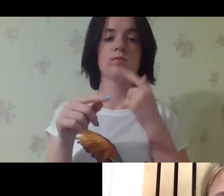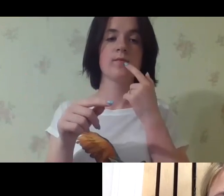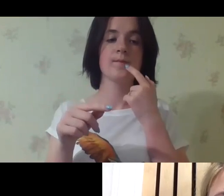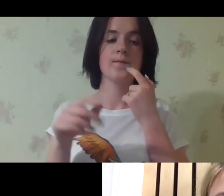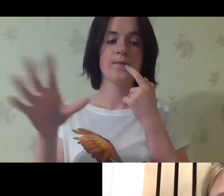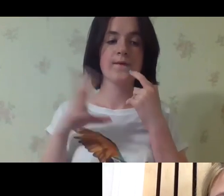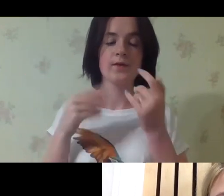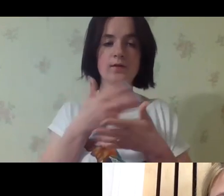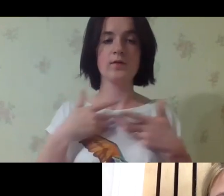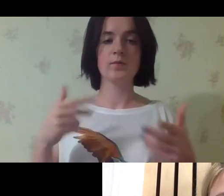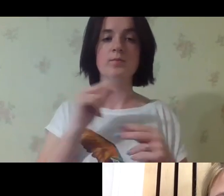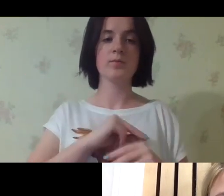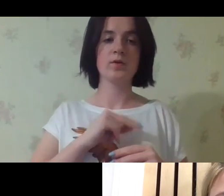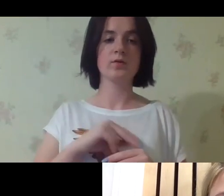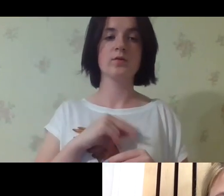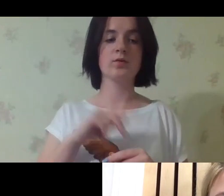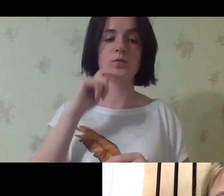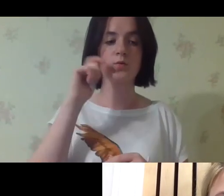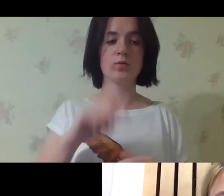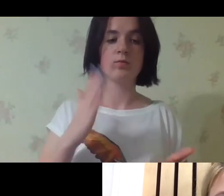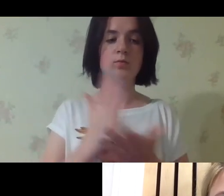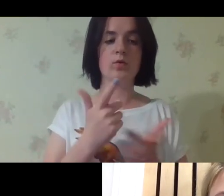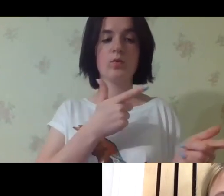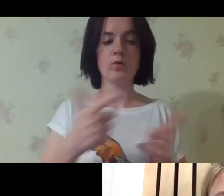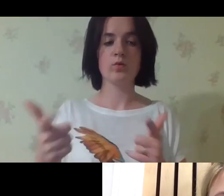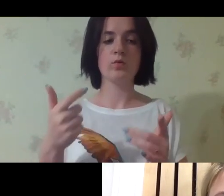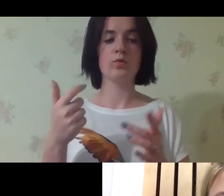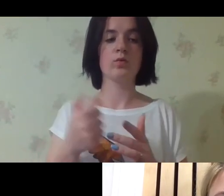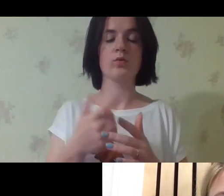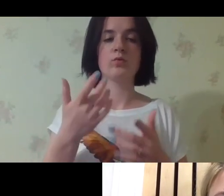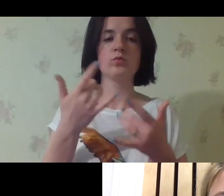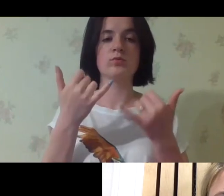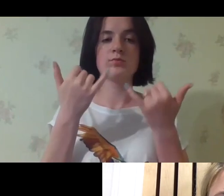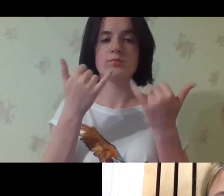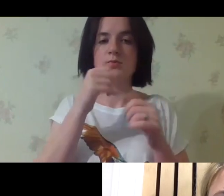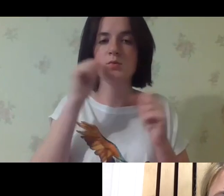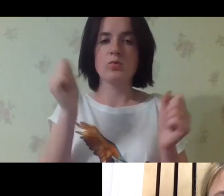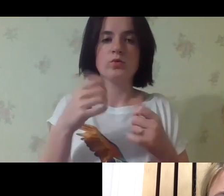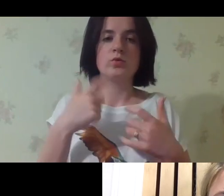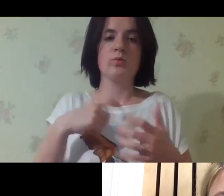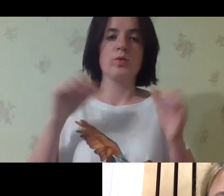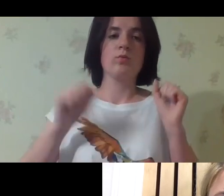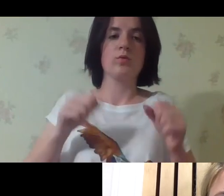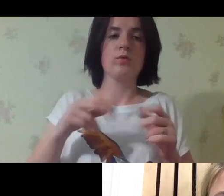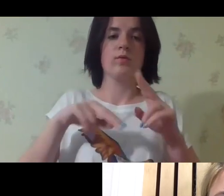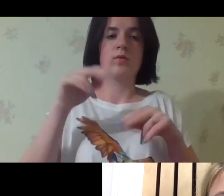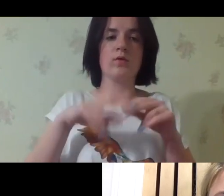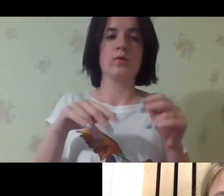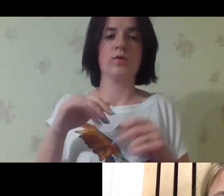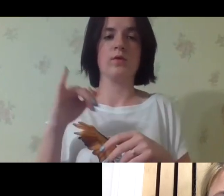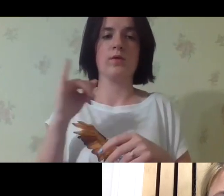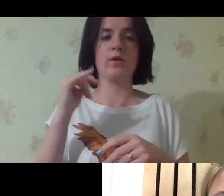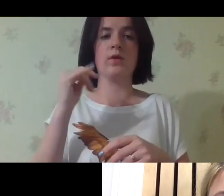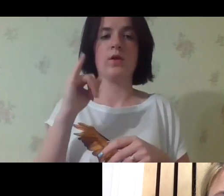the colleagues who are representing the NGOs to promote that topic because we cannot afford to